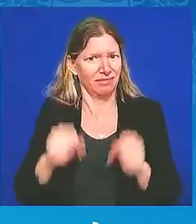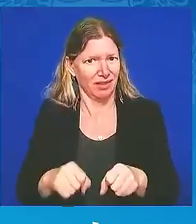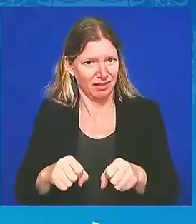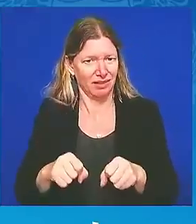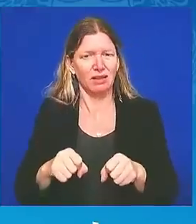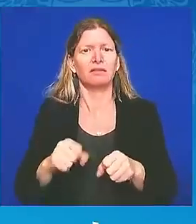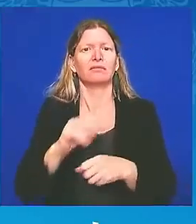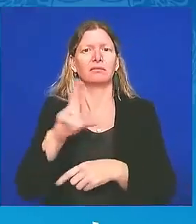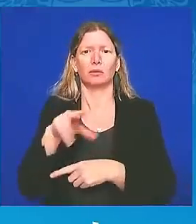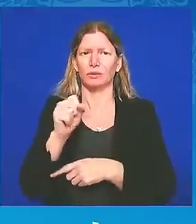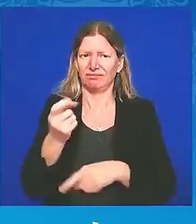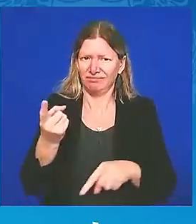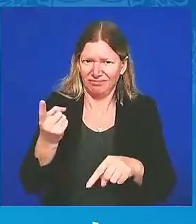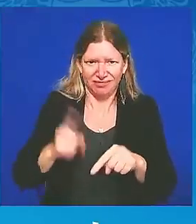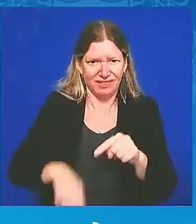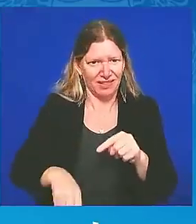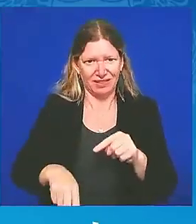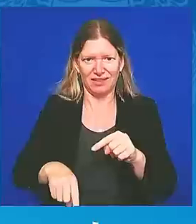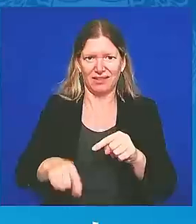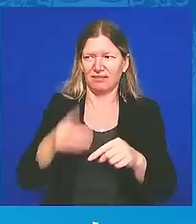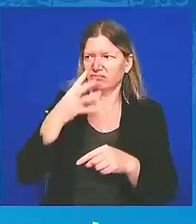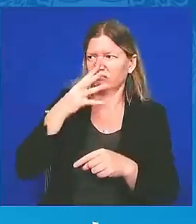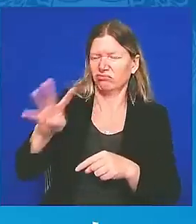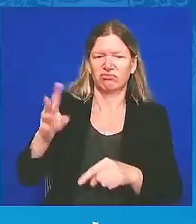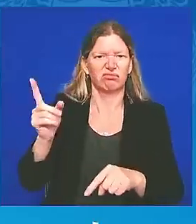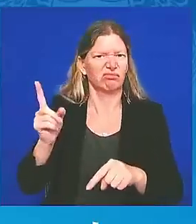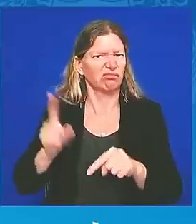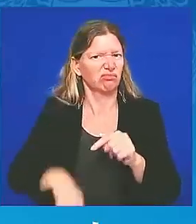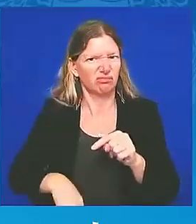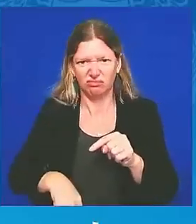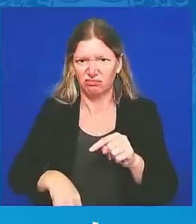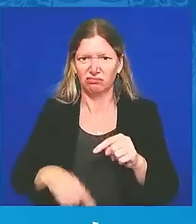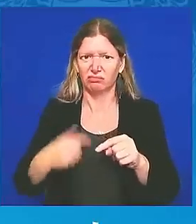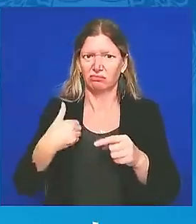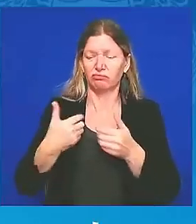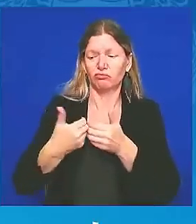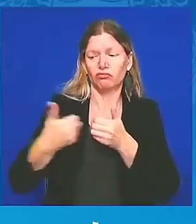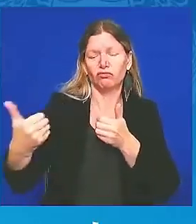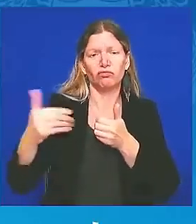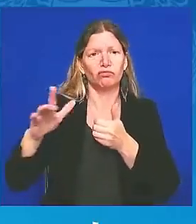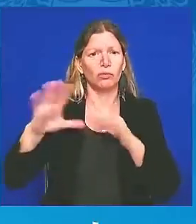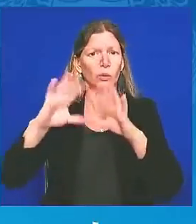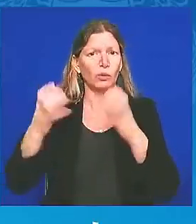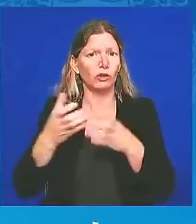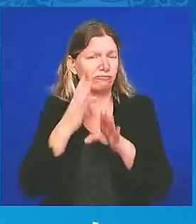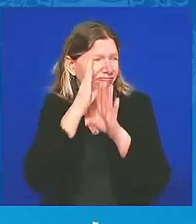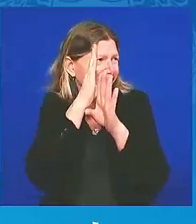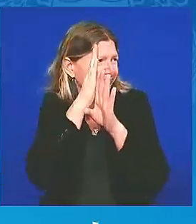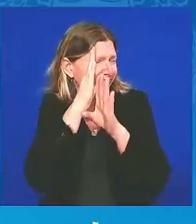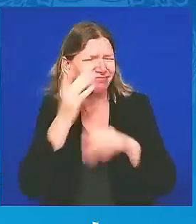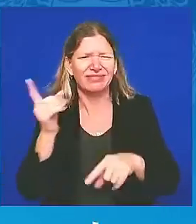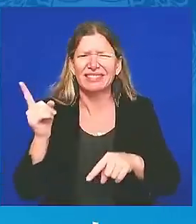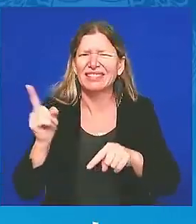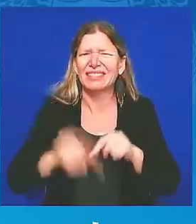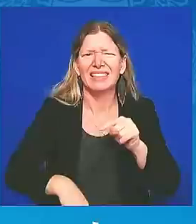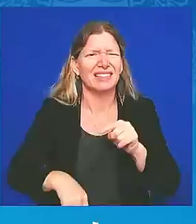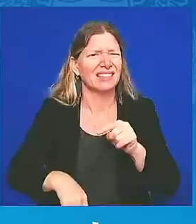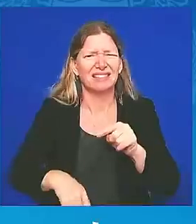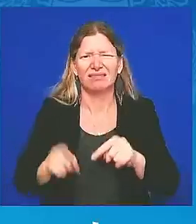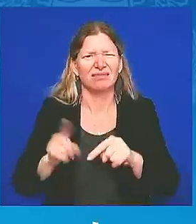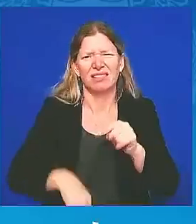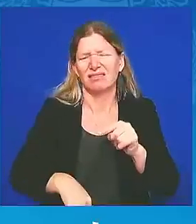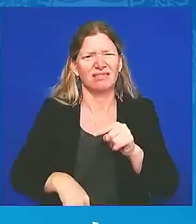Isolation is not insulation. So then, the United States supports Ukraine,